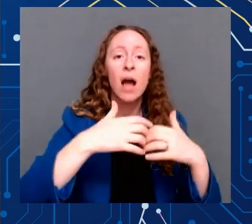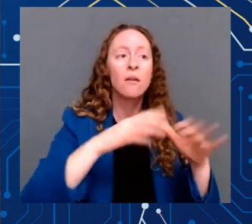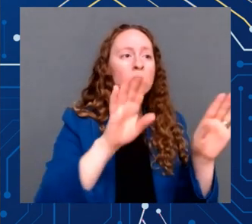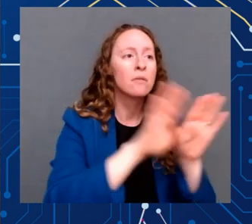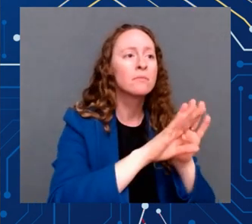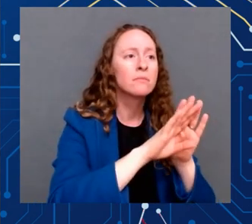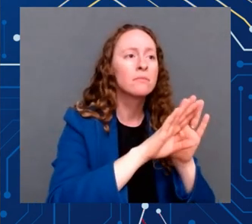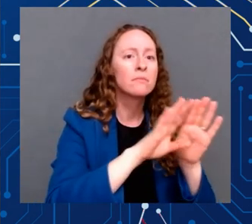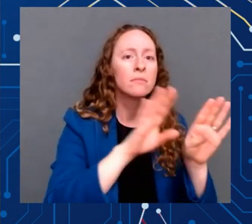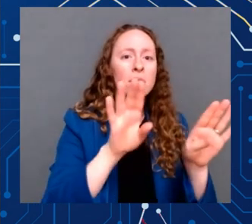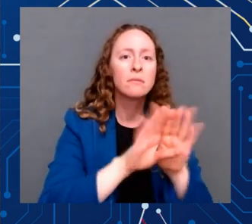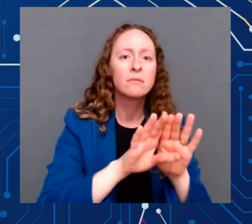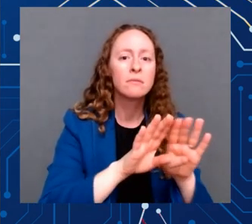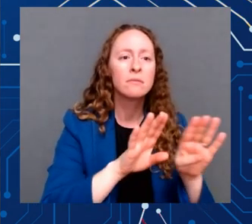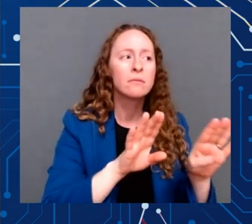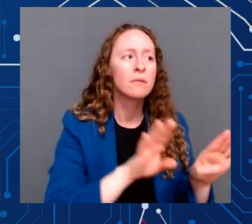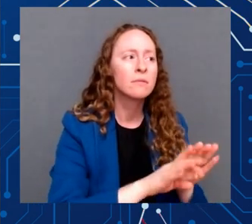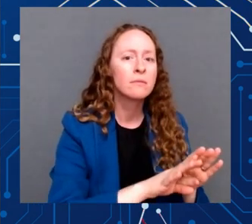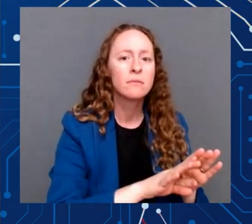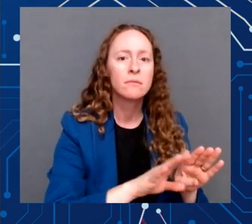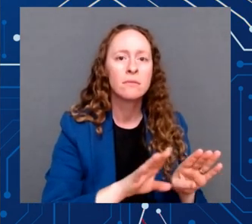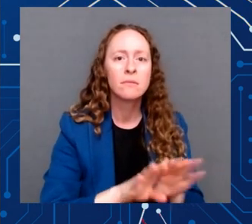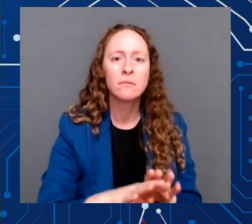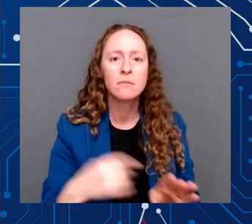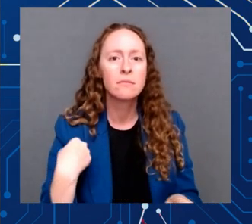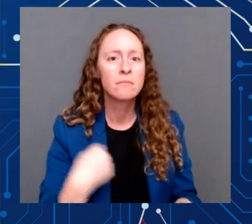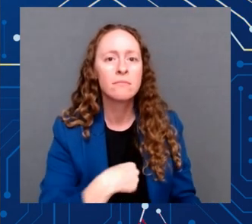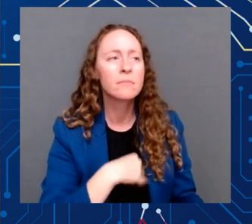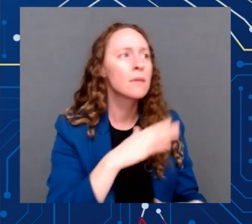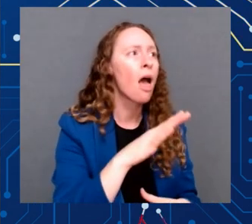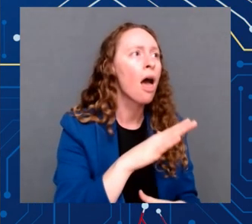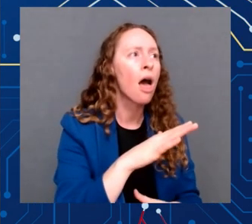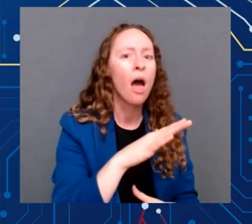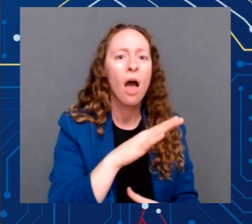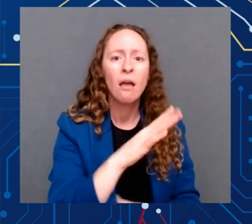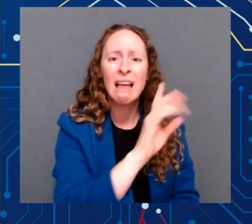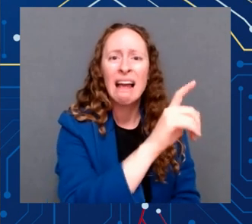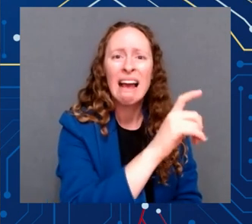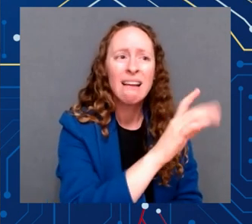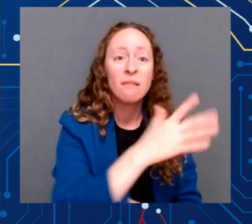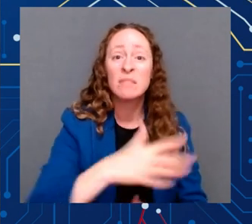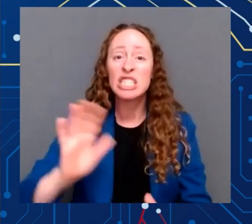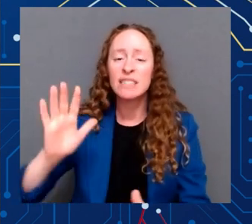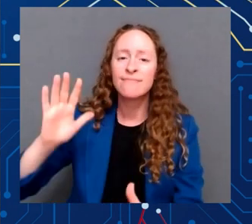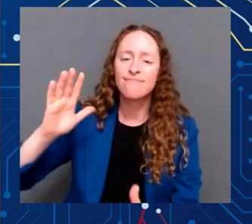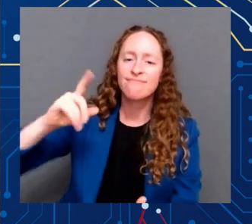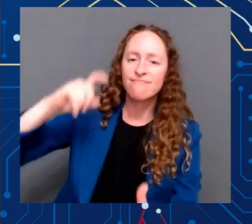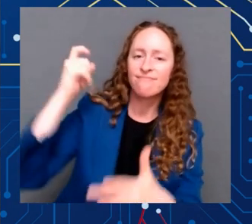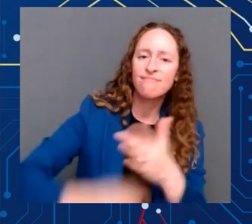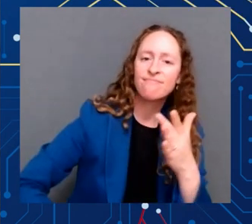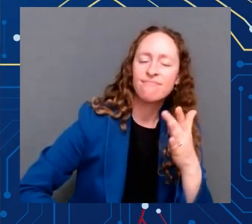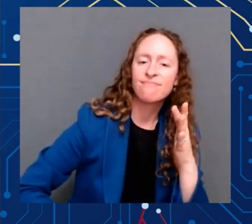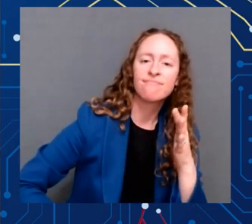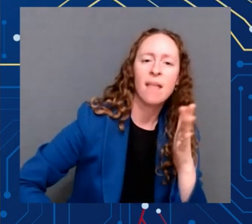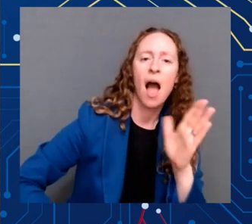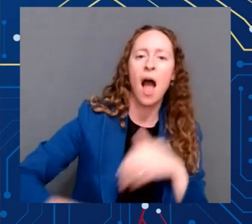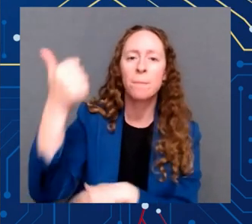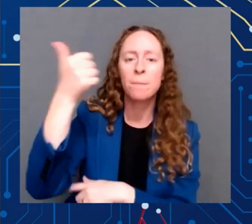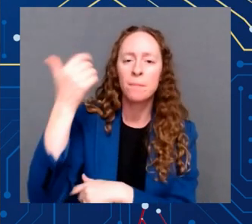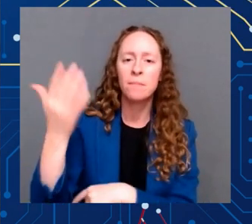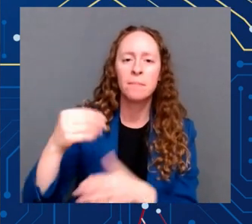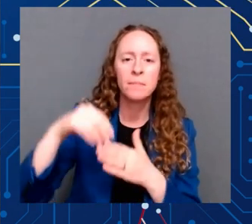and everyone not just here, but around the world. One-third of the core inflation last year